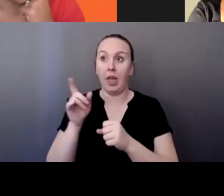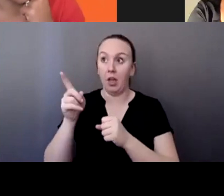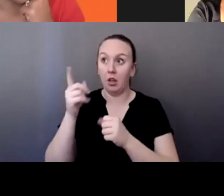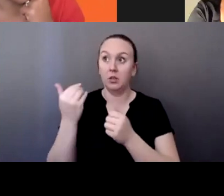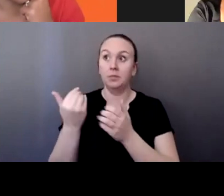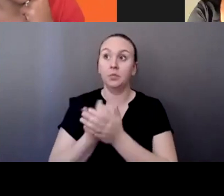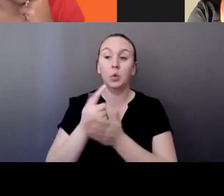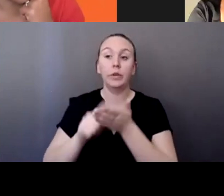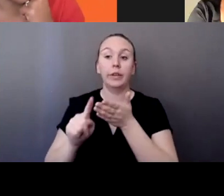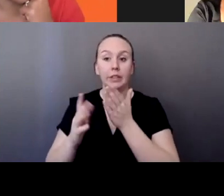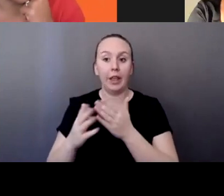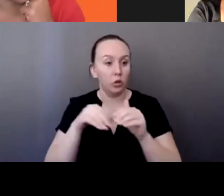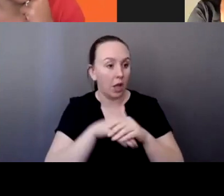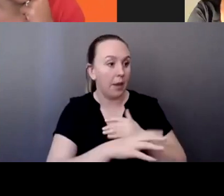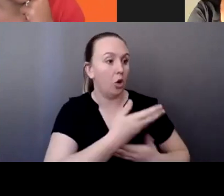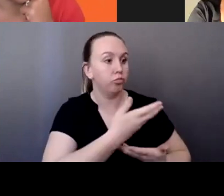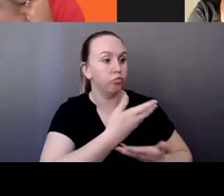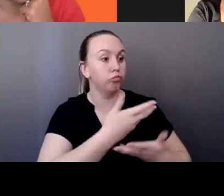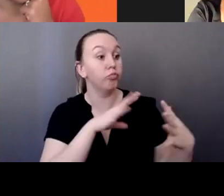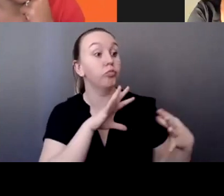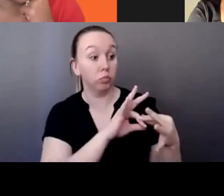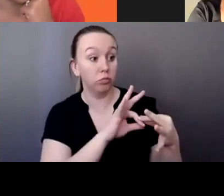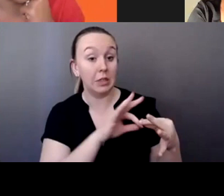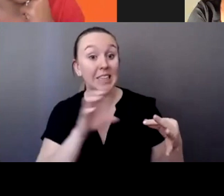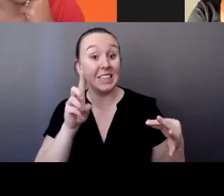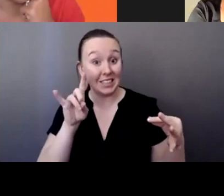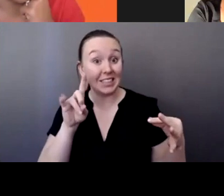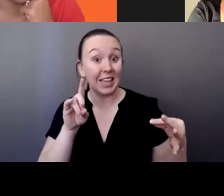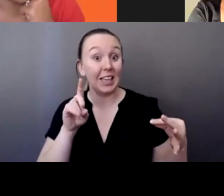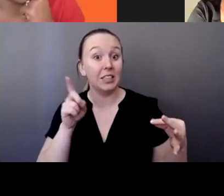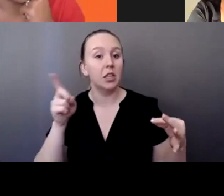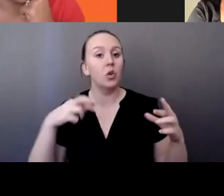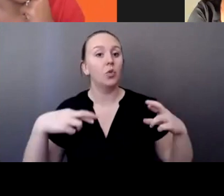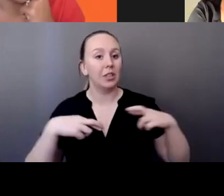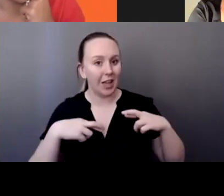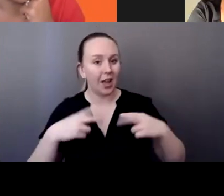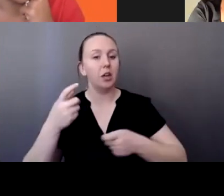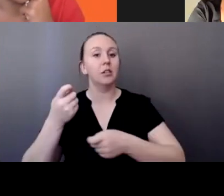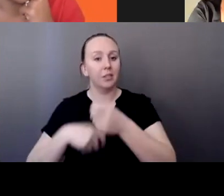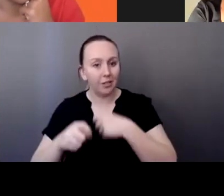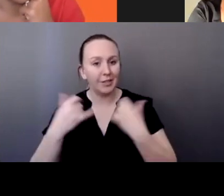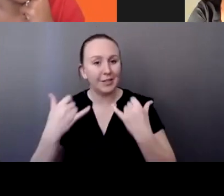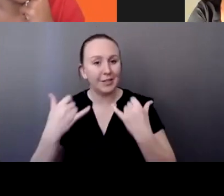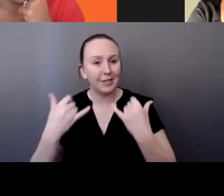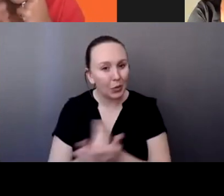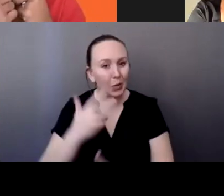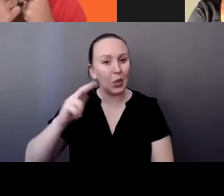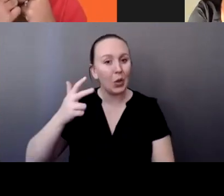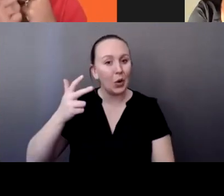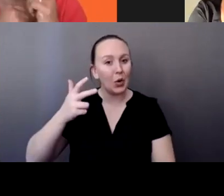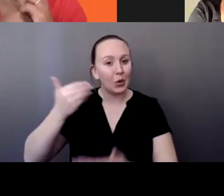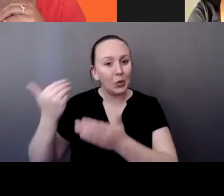and of which he did. And like I said, he retired. And then now we have another person coming in, but it,